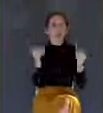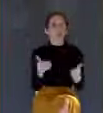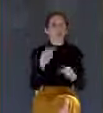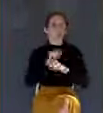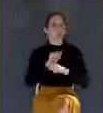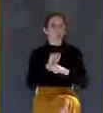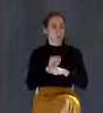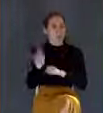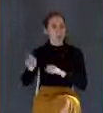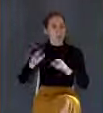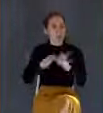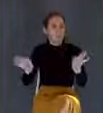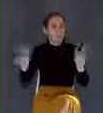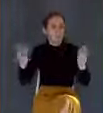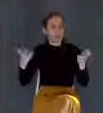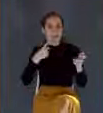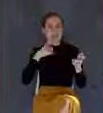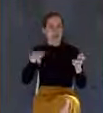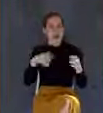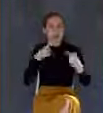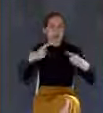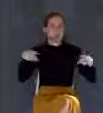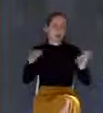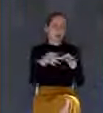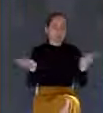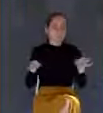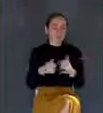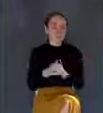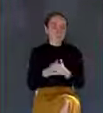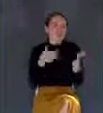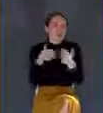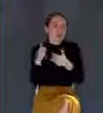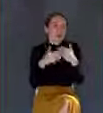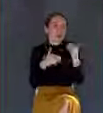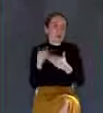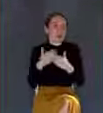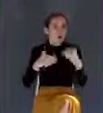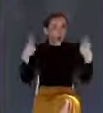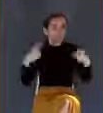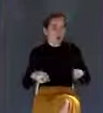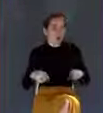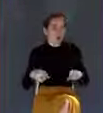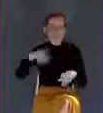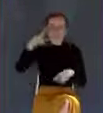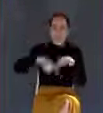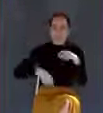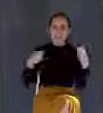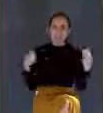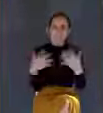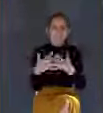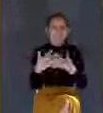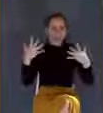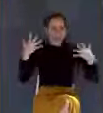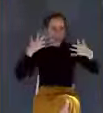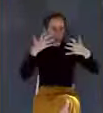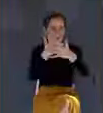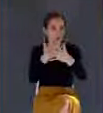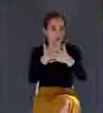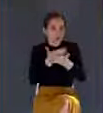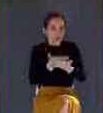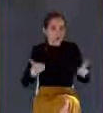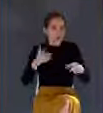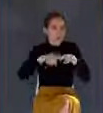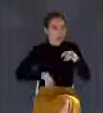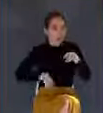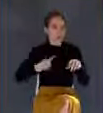Rather than fearing what is to come, we're to be faithful till Christ returns. We're not to fear the dark. We are to be lights in this world as we're